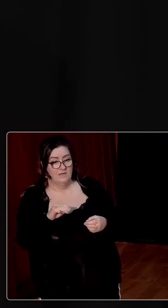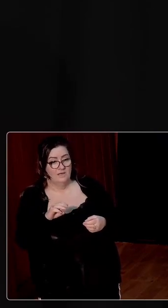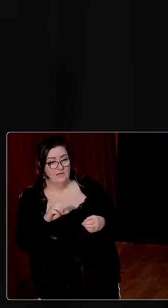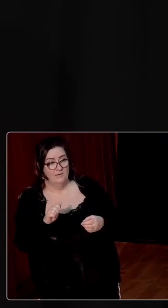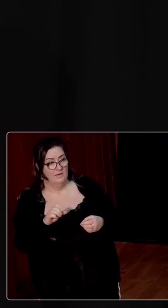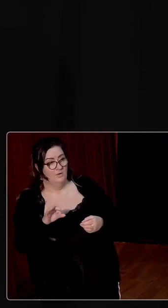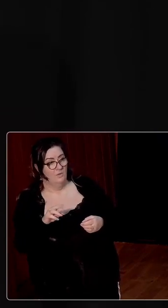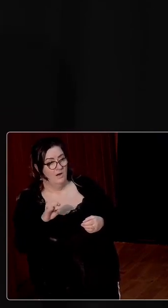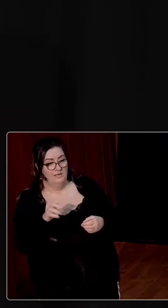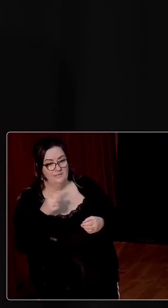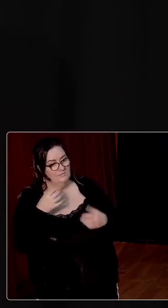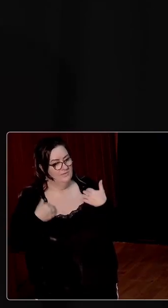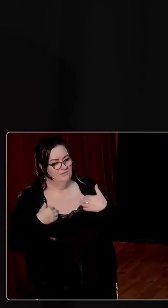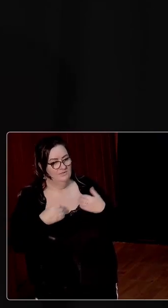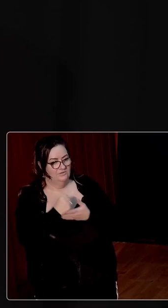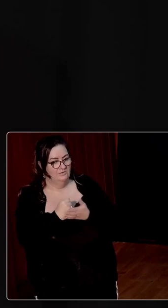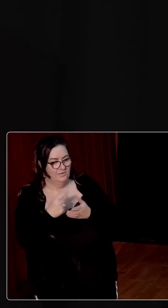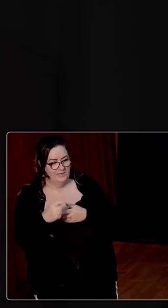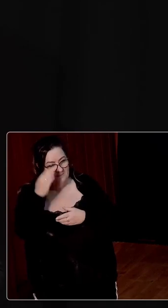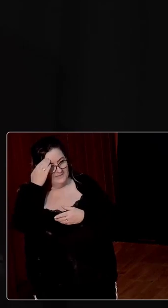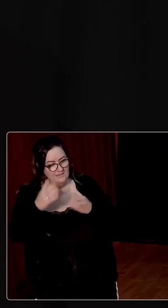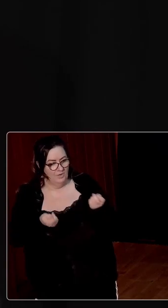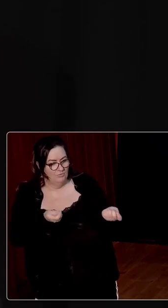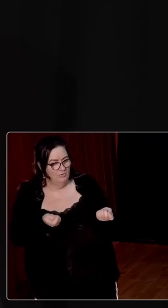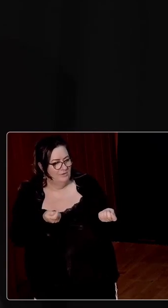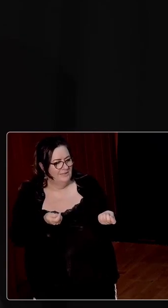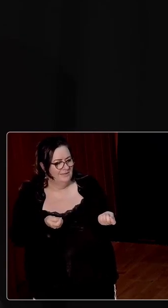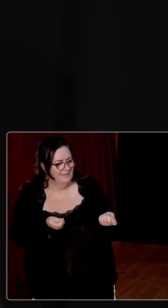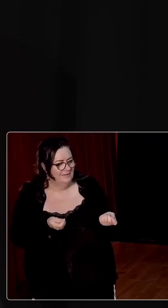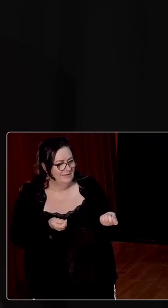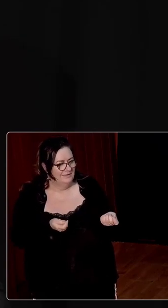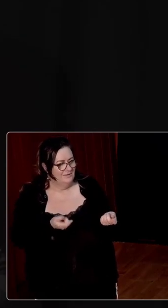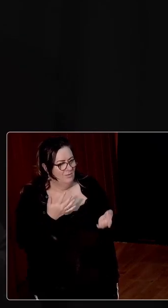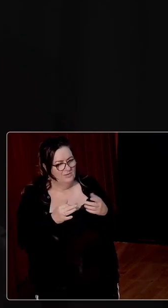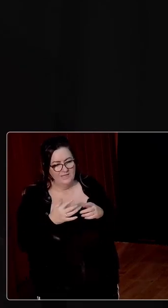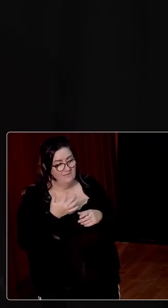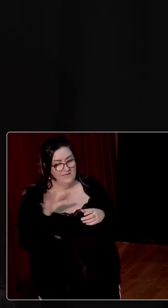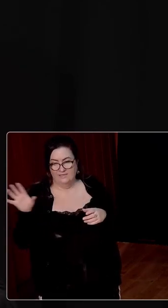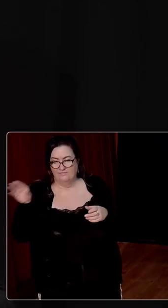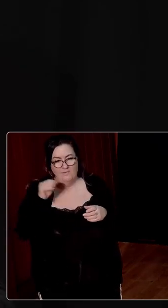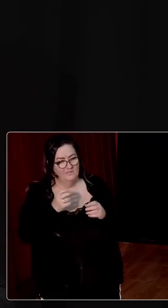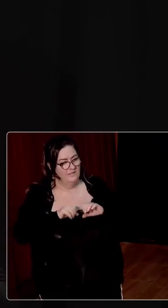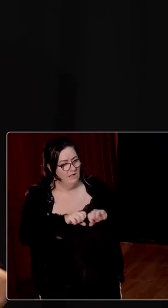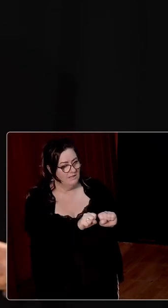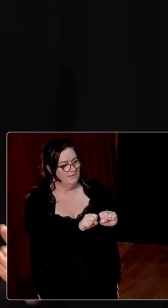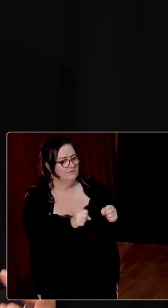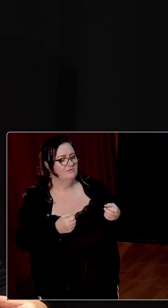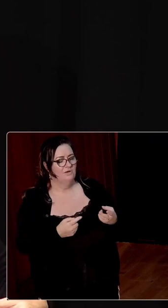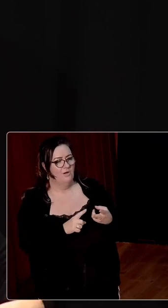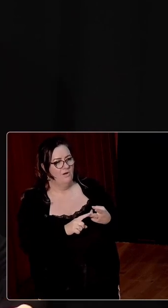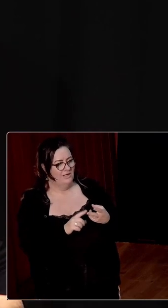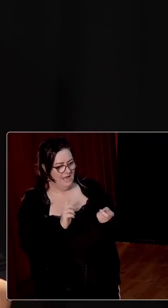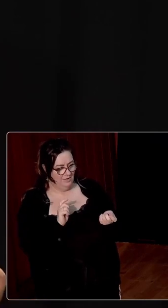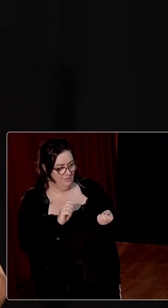civil service, but the that that that mentality of ruling to what degree was that taken from the erstwhile colonizers? And to what degree was it then kind